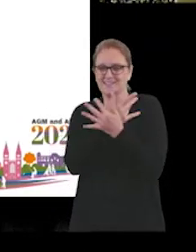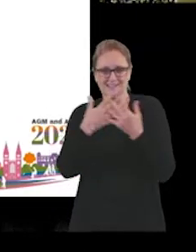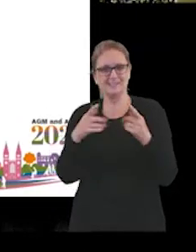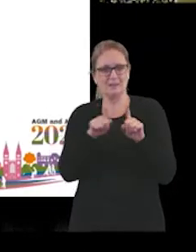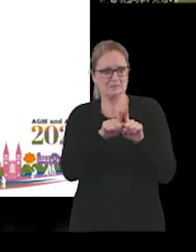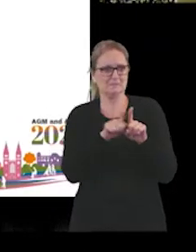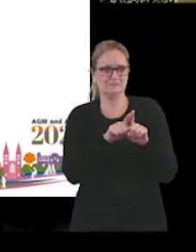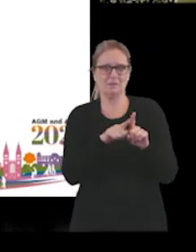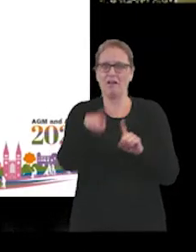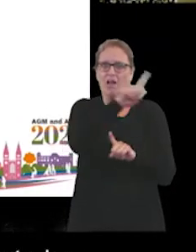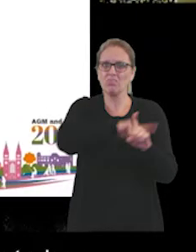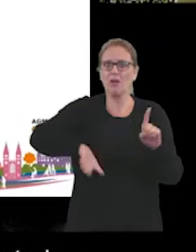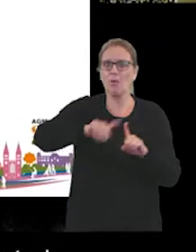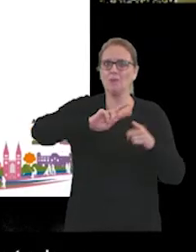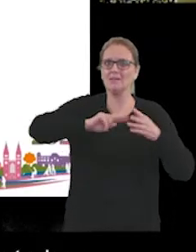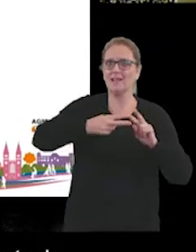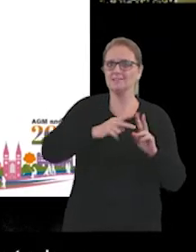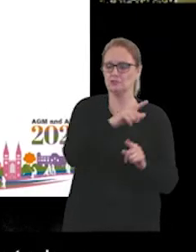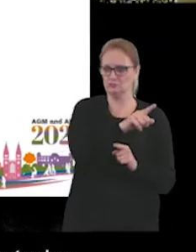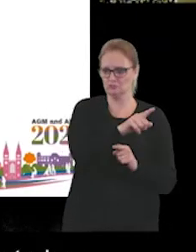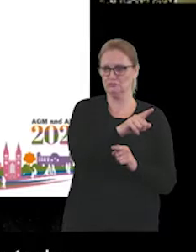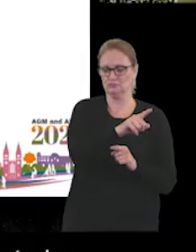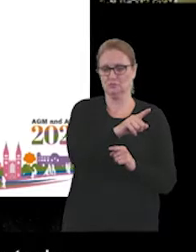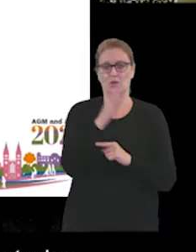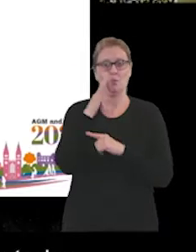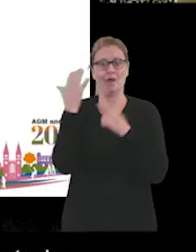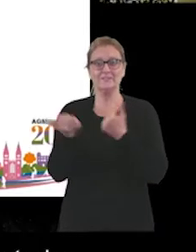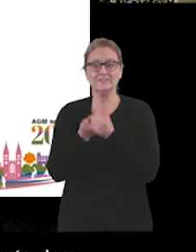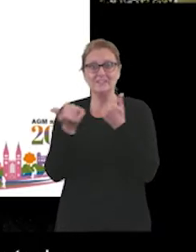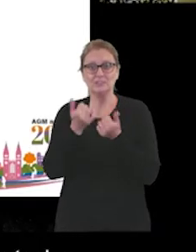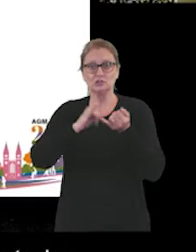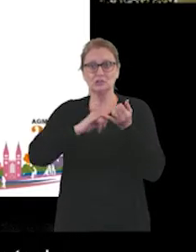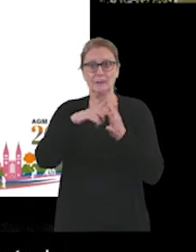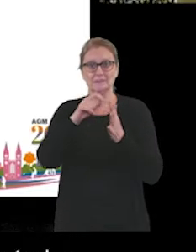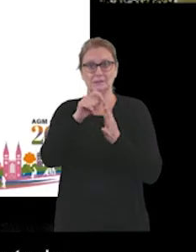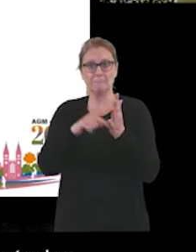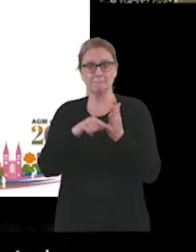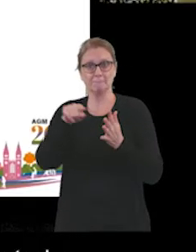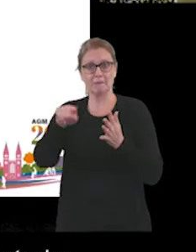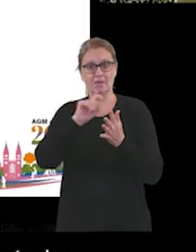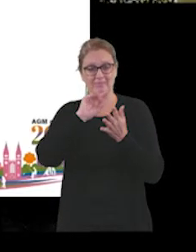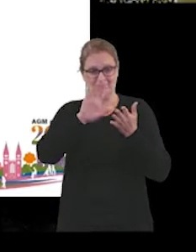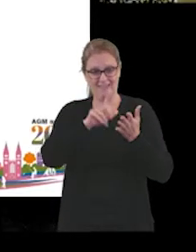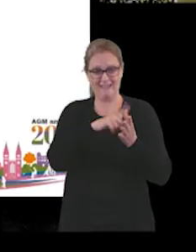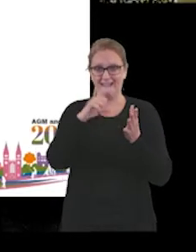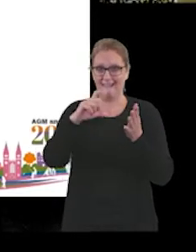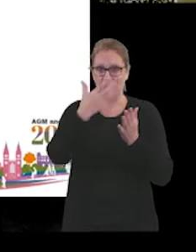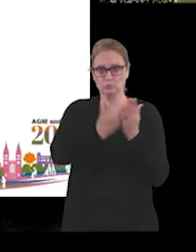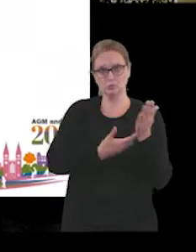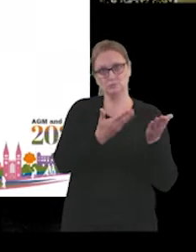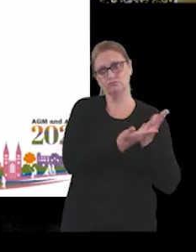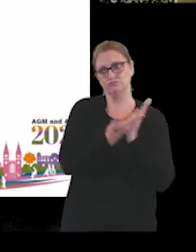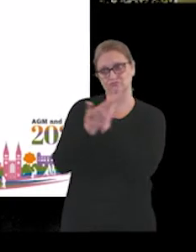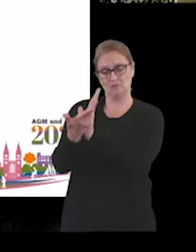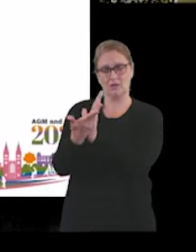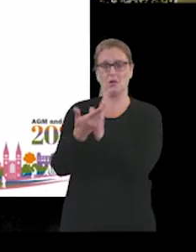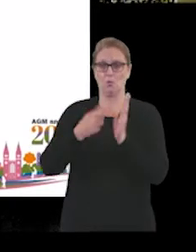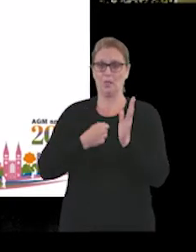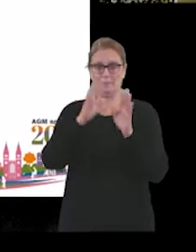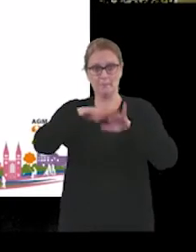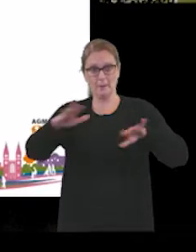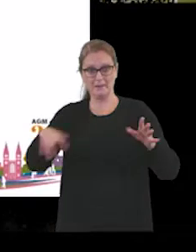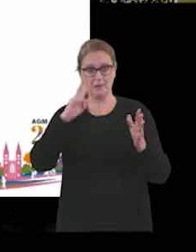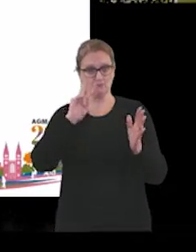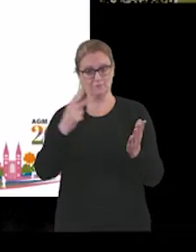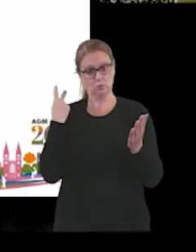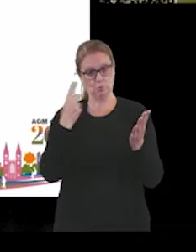other organisations. And when that is done in September, the accounts and annual report will be available for public